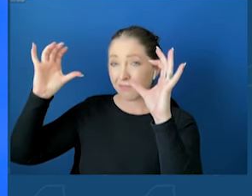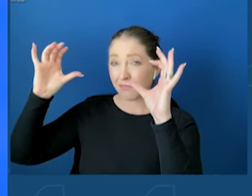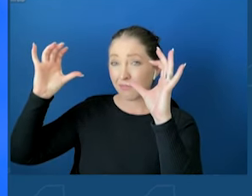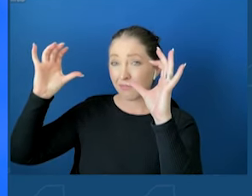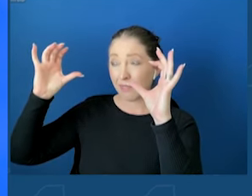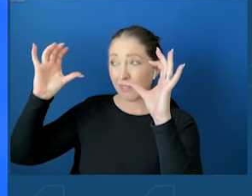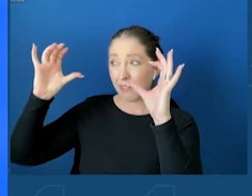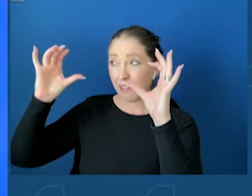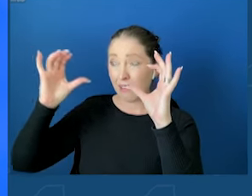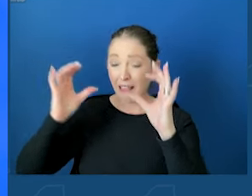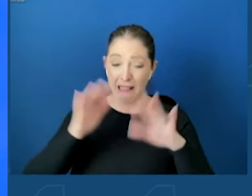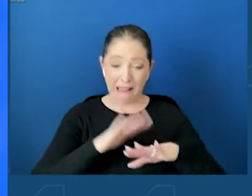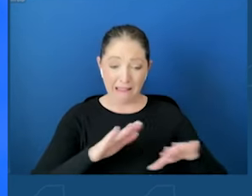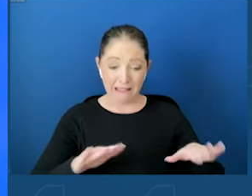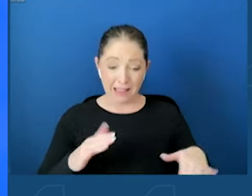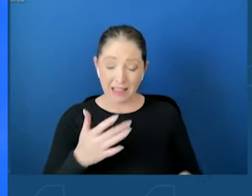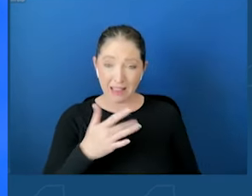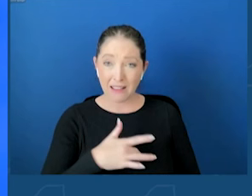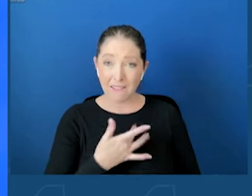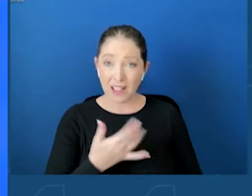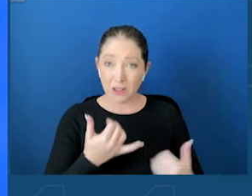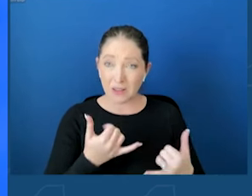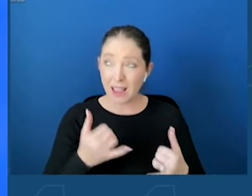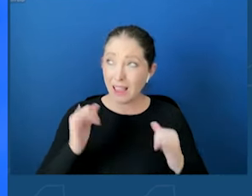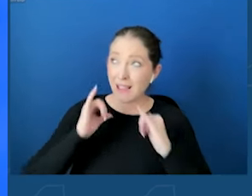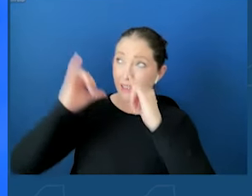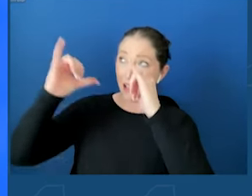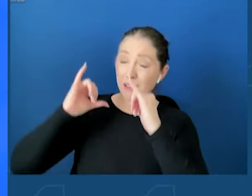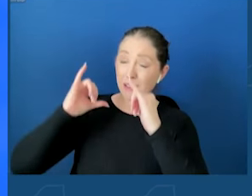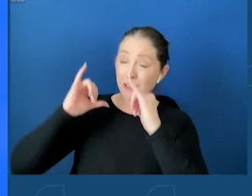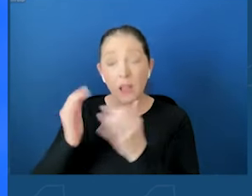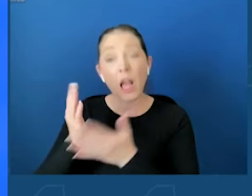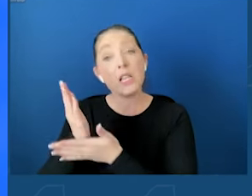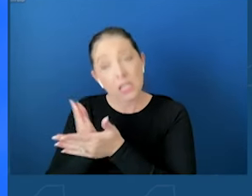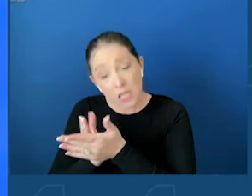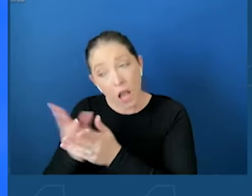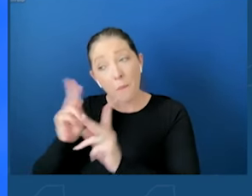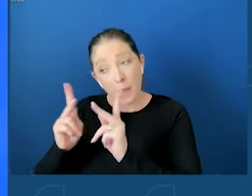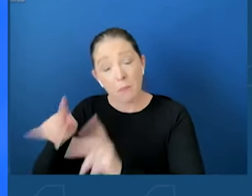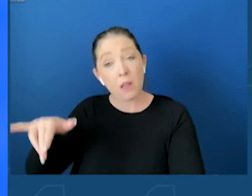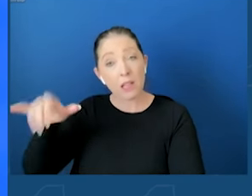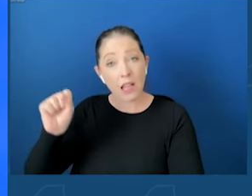And I want to say you probably didn't. Some, yes. But not the majority.